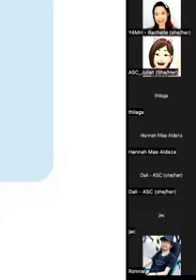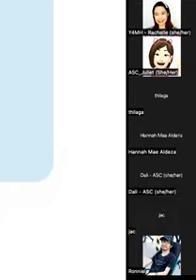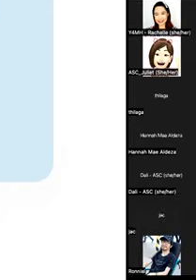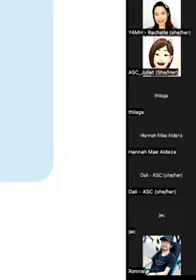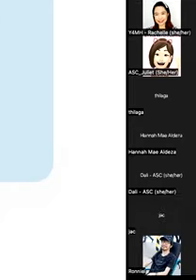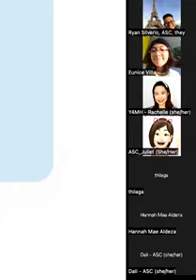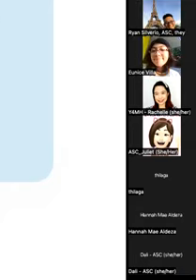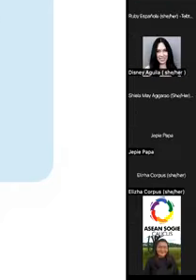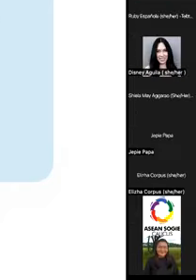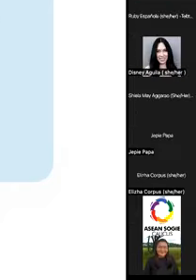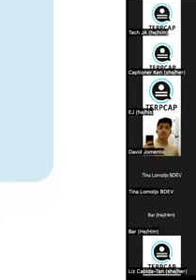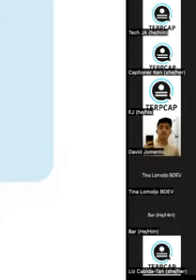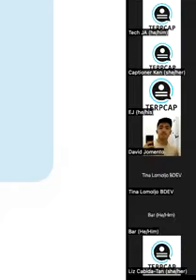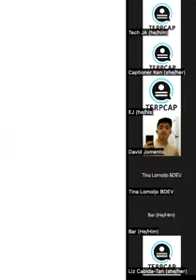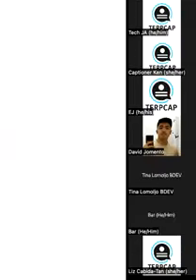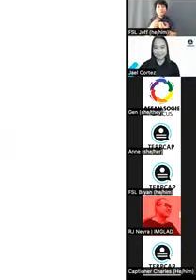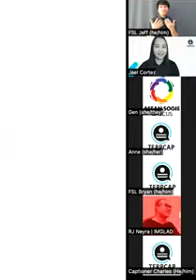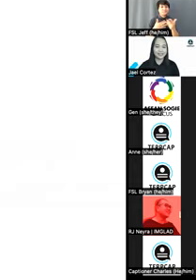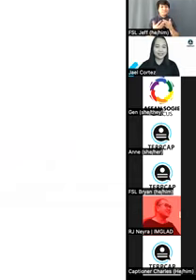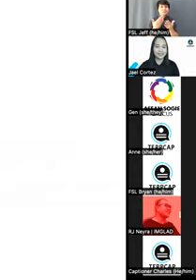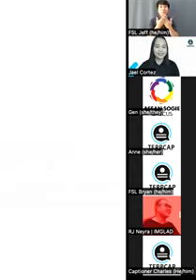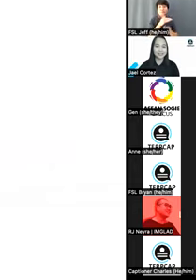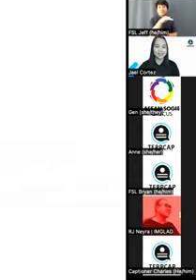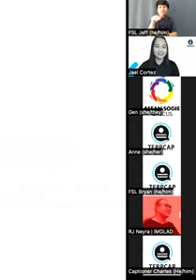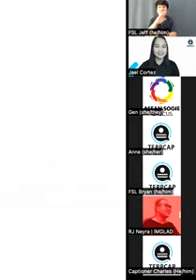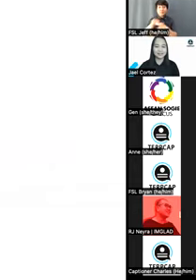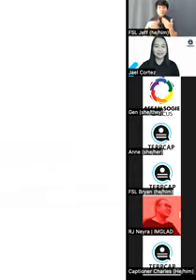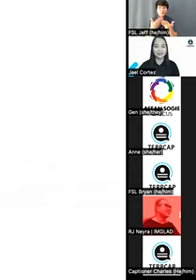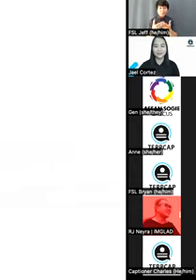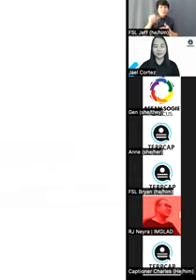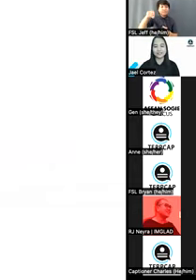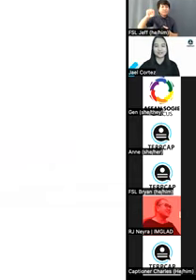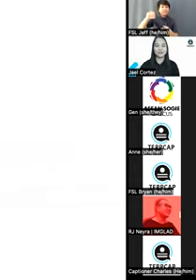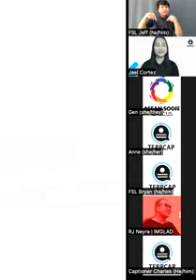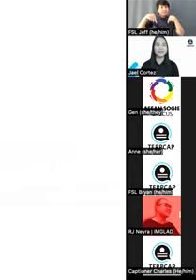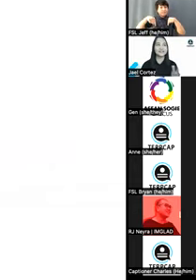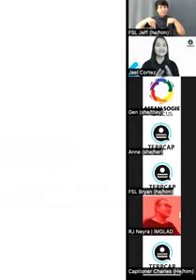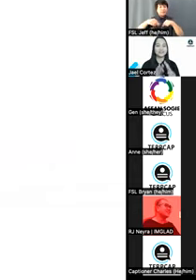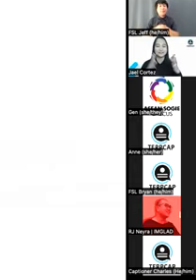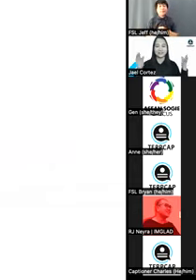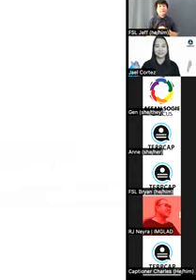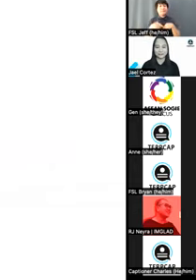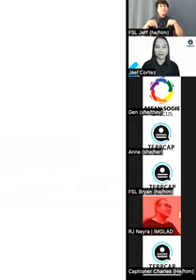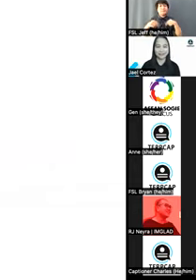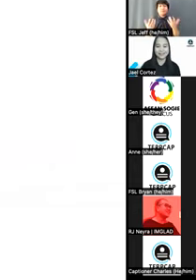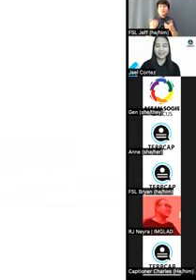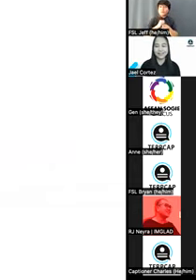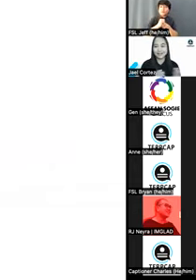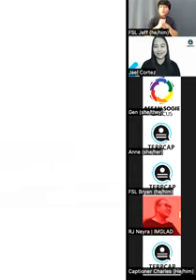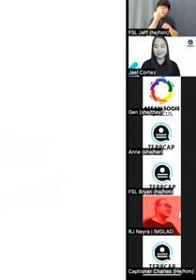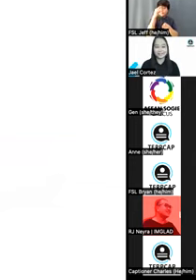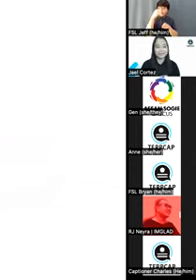right. So good afternoon, everyone. And yes, of course, who is this training for?